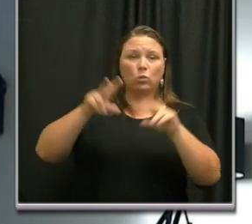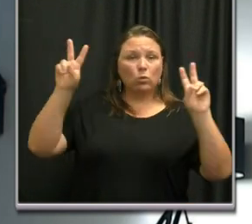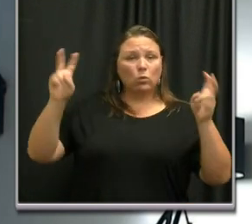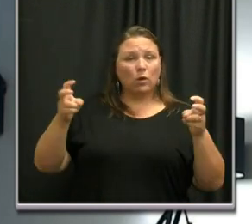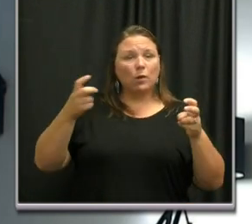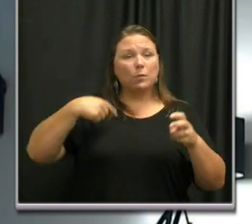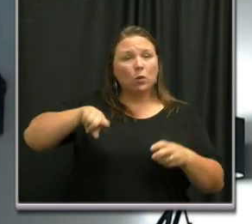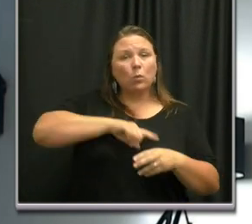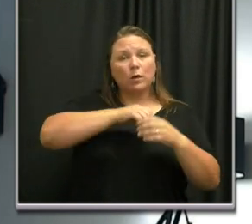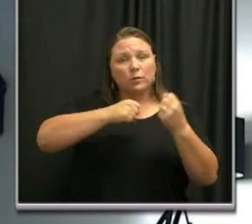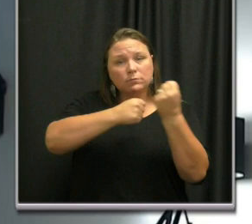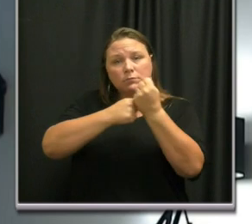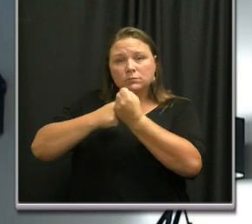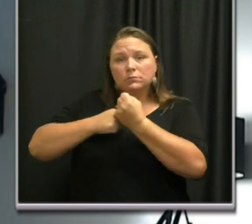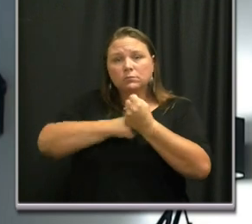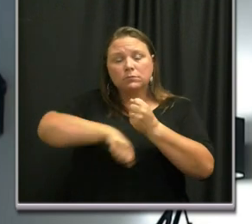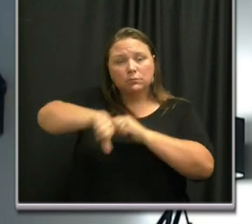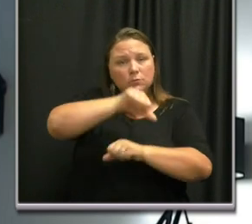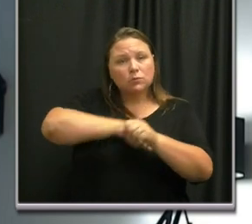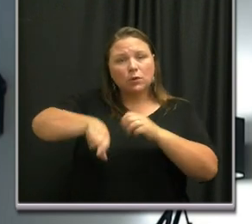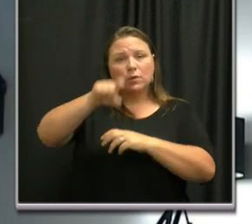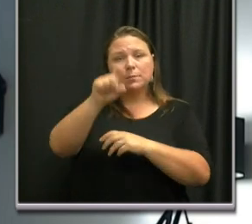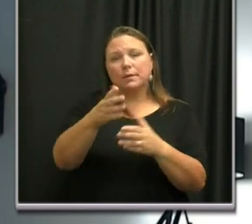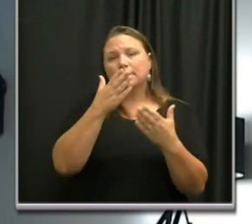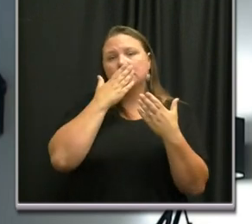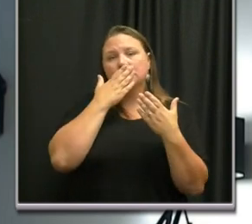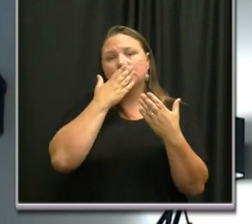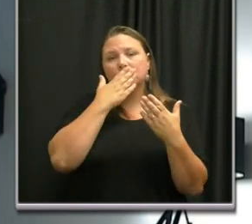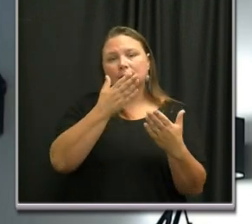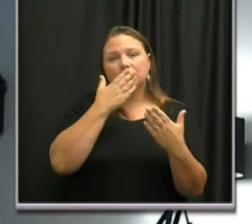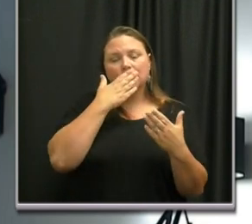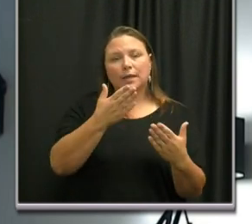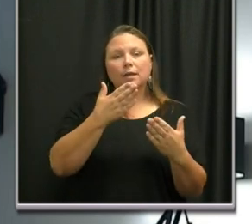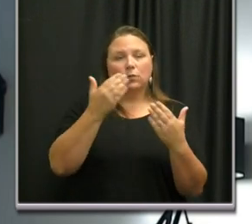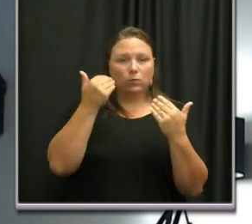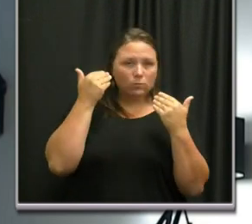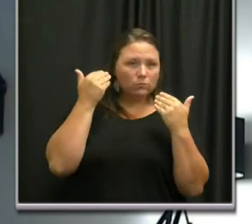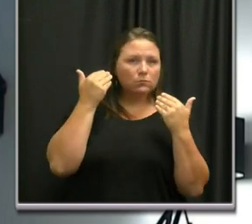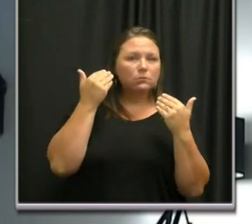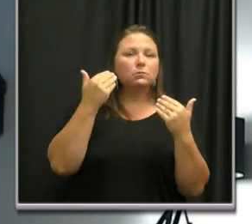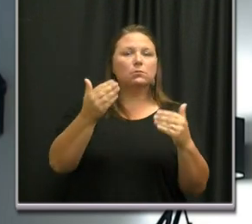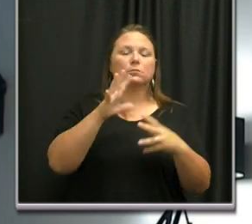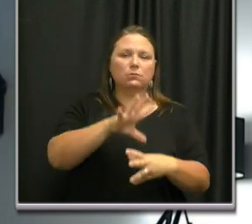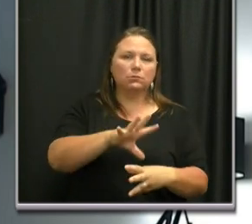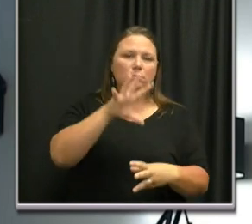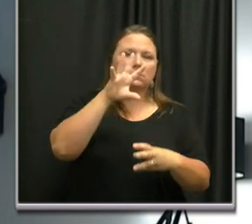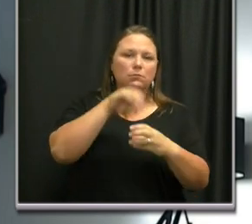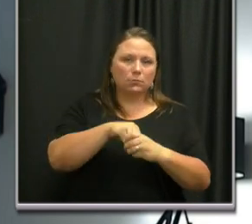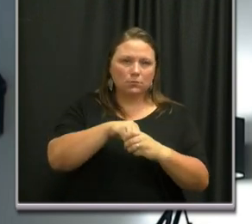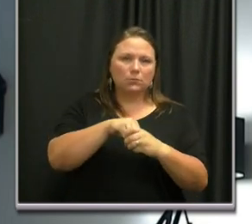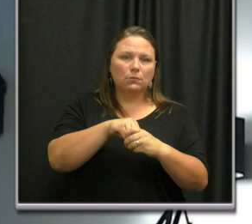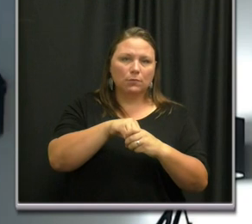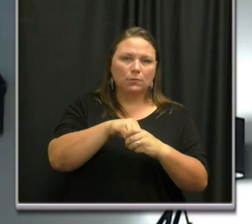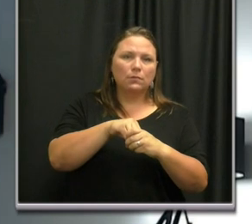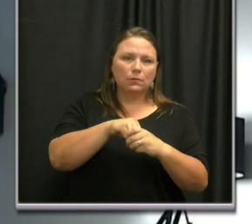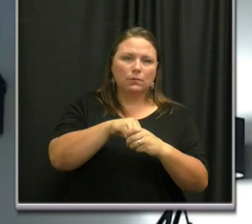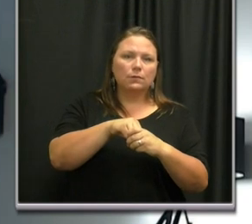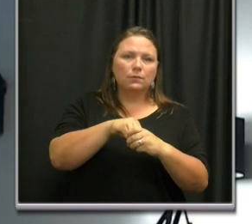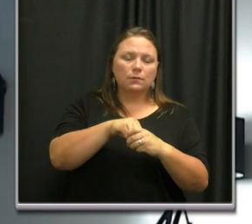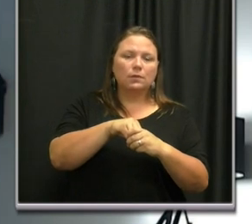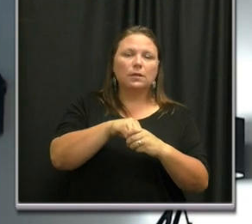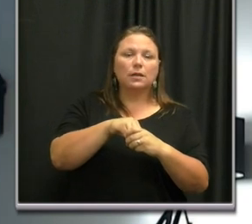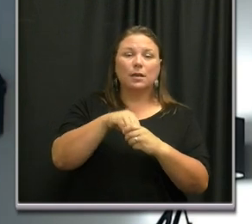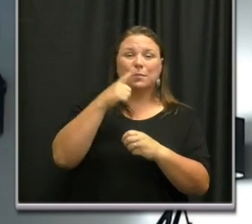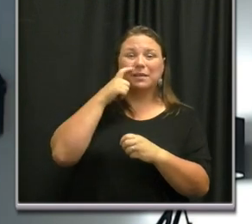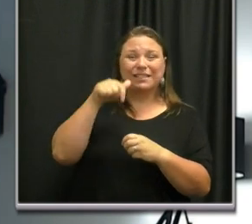in this all together. Thank you. Let's all participate. And it